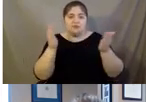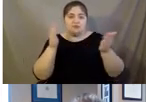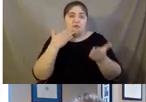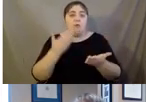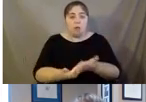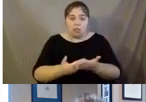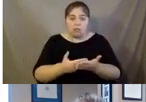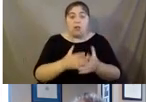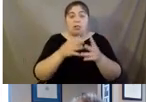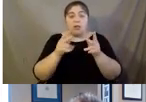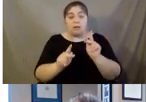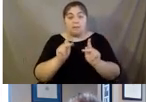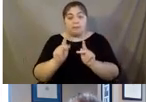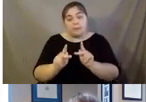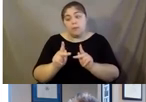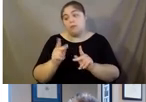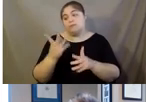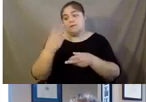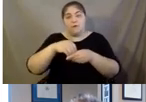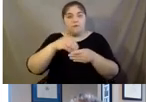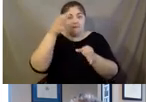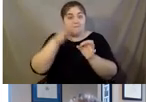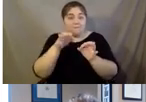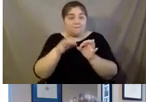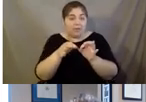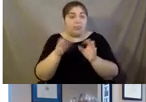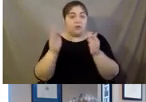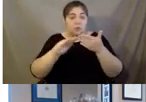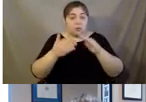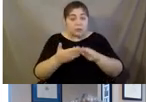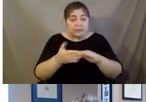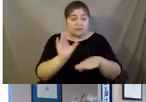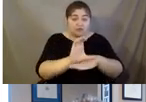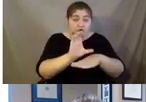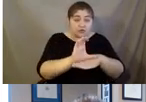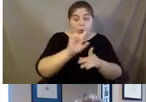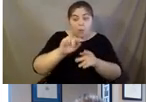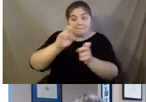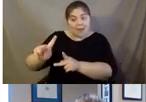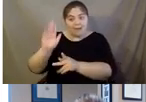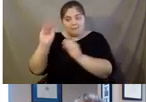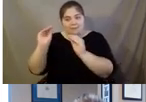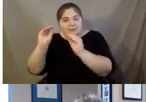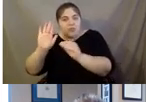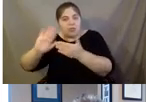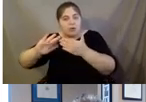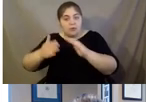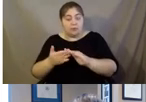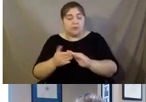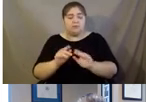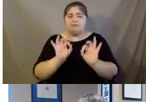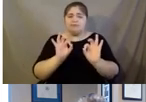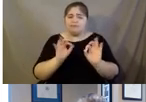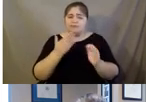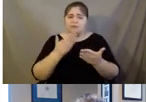communities to take them back to their congregations. It's been a really great fit because people tend to really trust